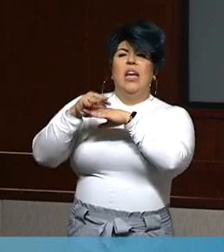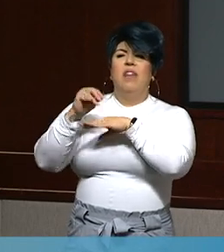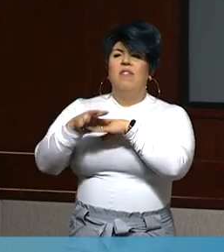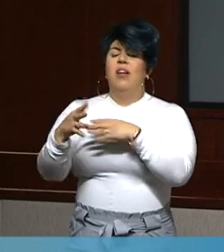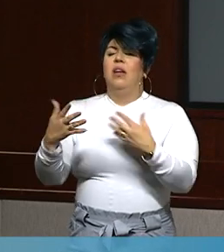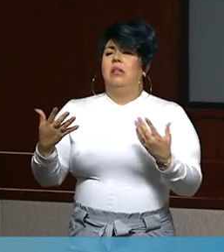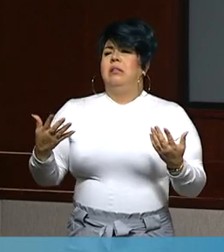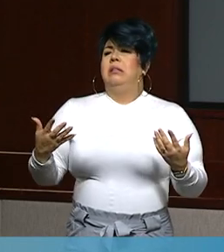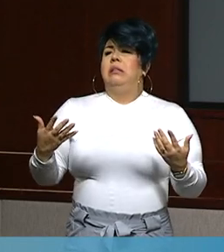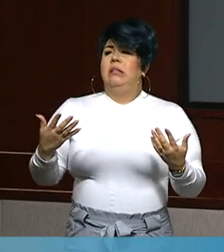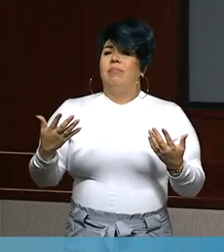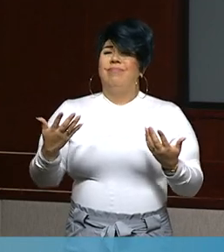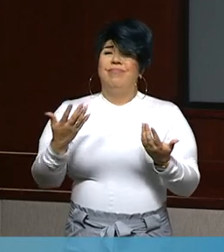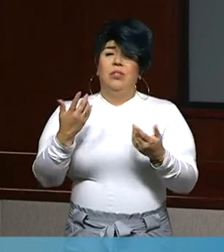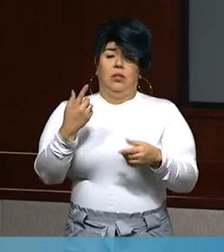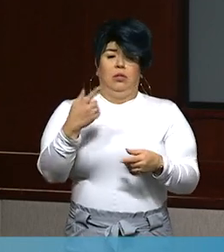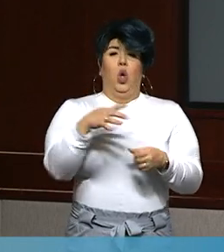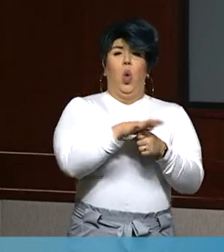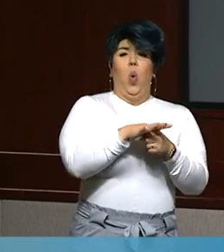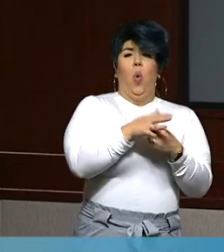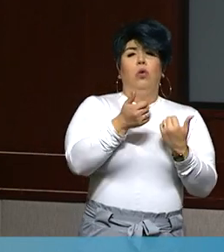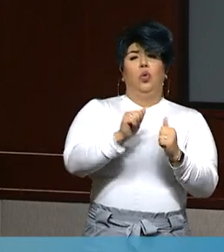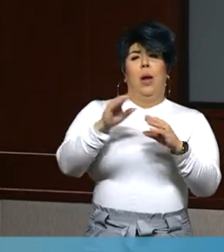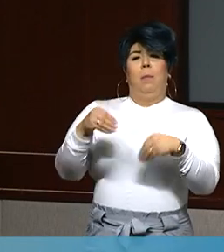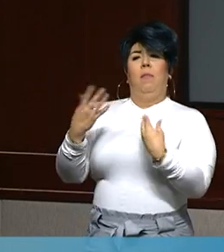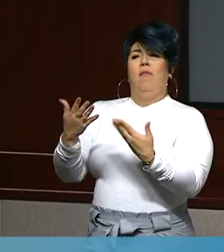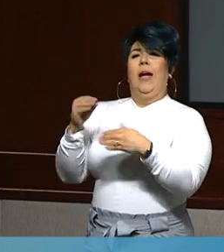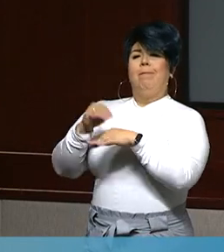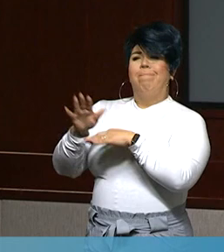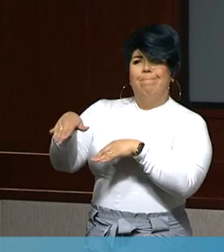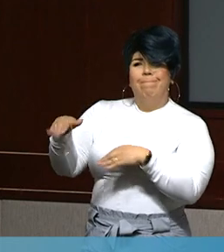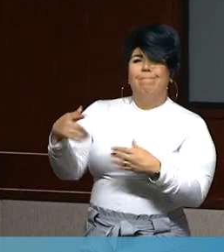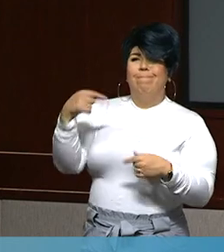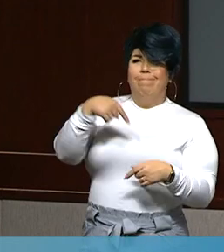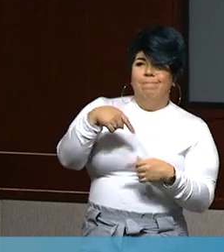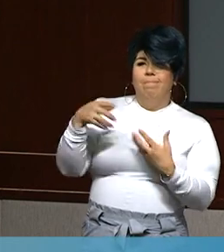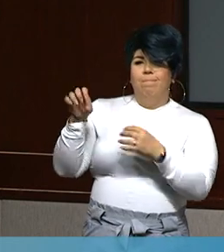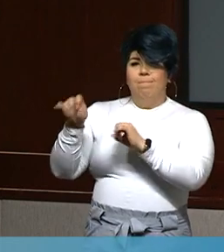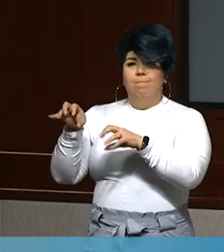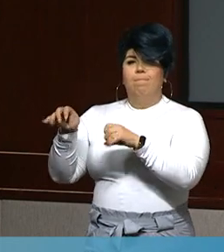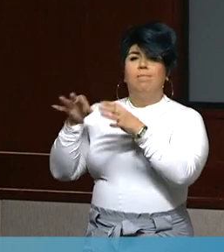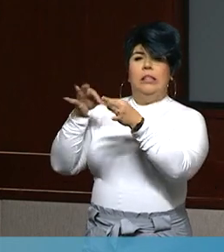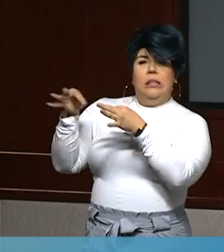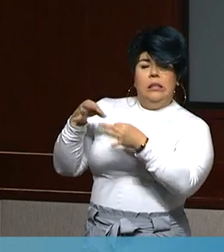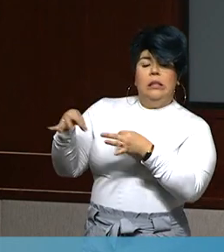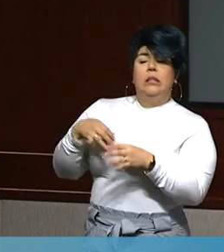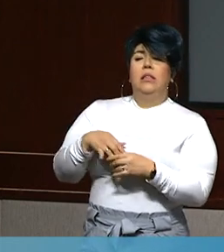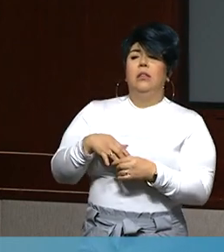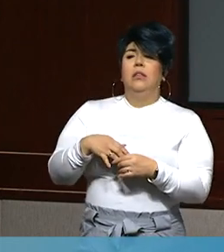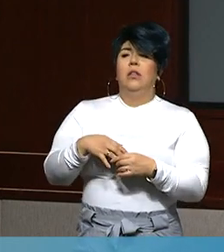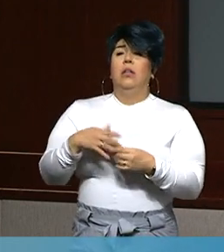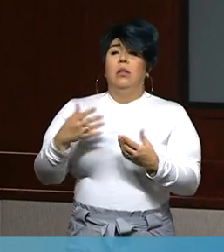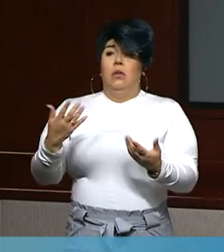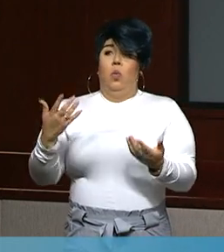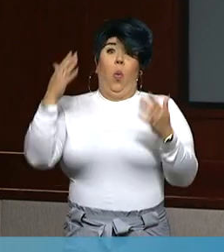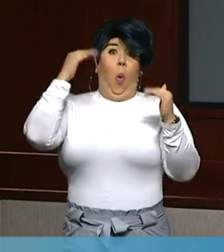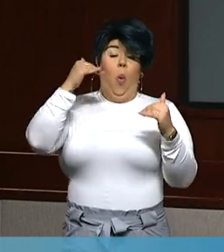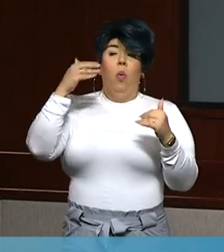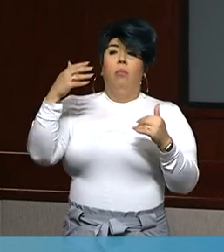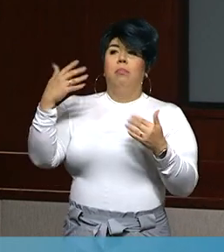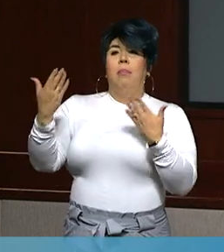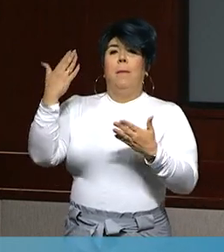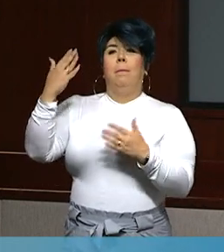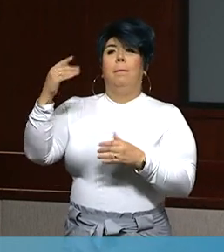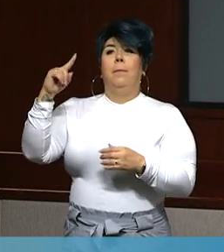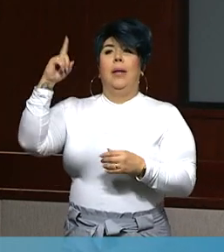by local entities like our county or the business community to have the governor either curtail